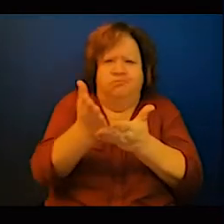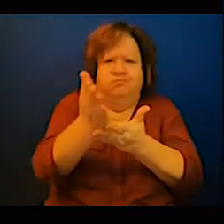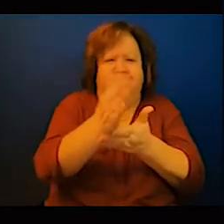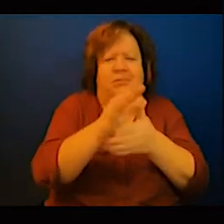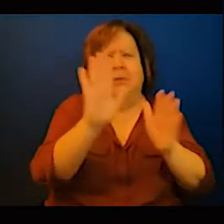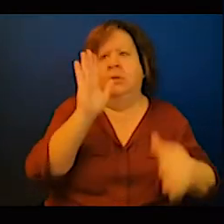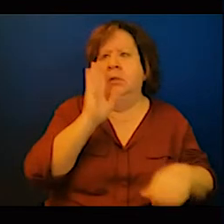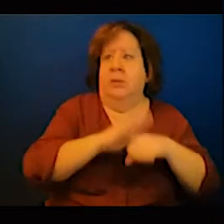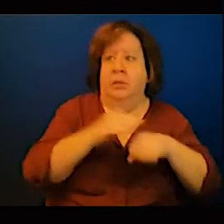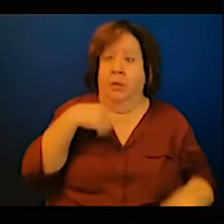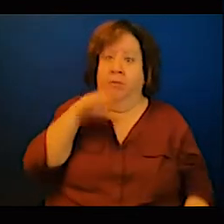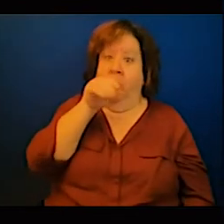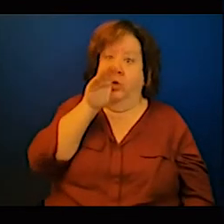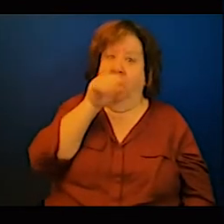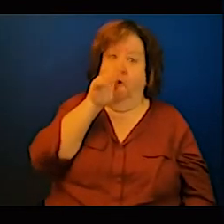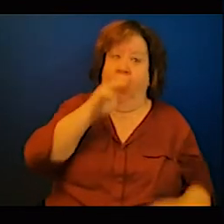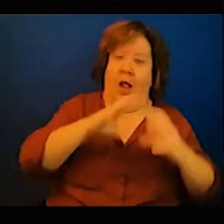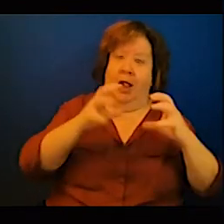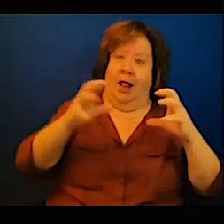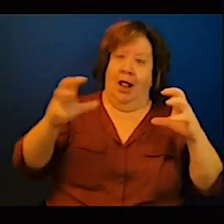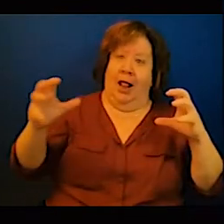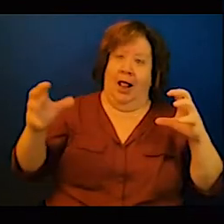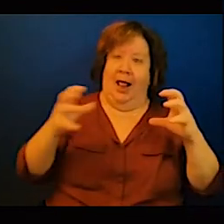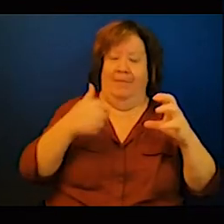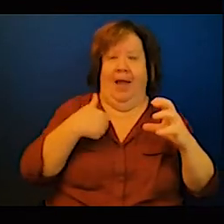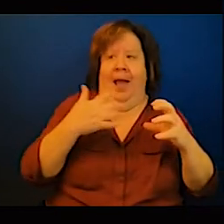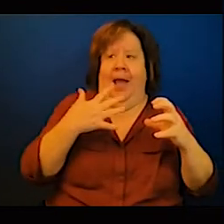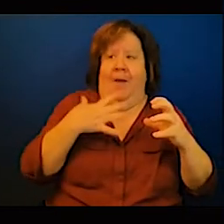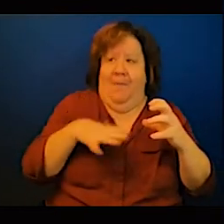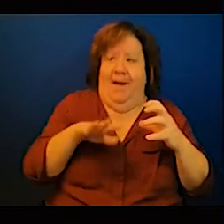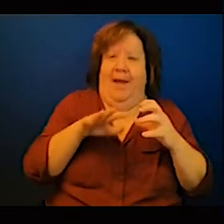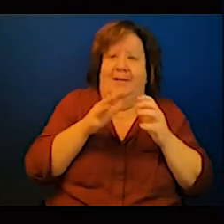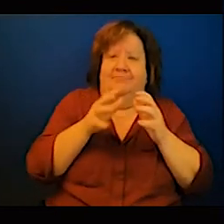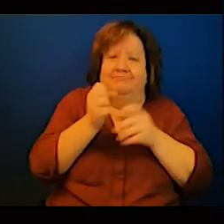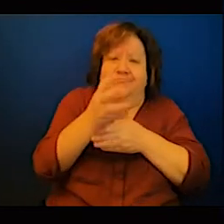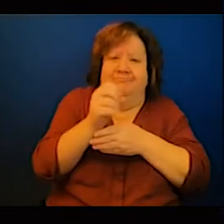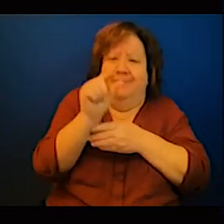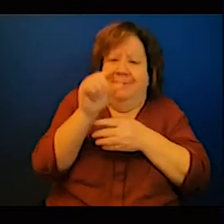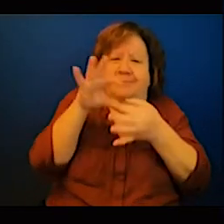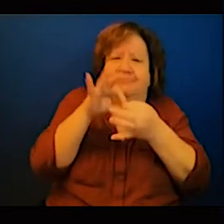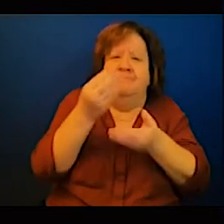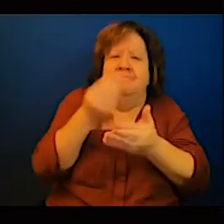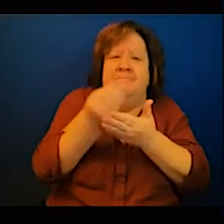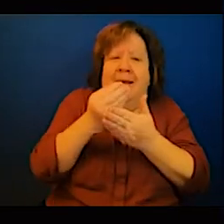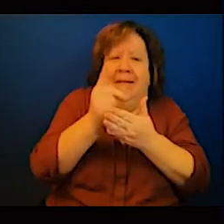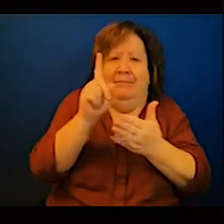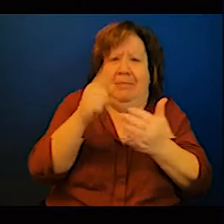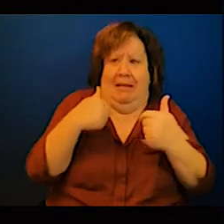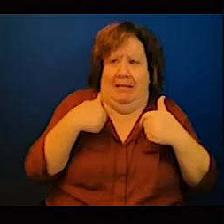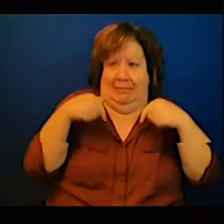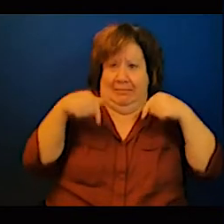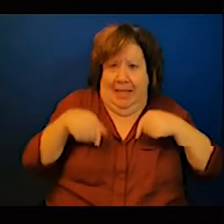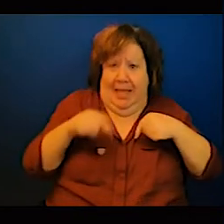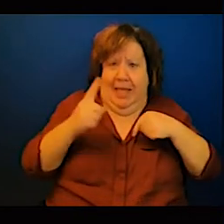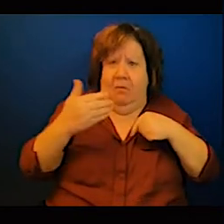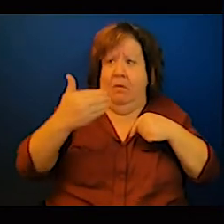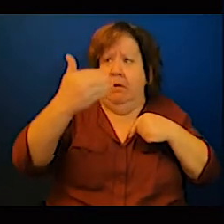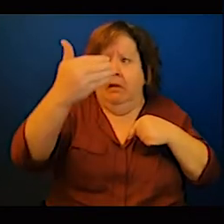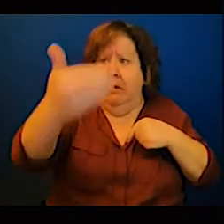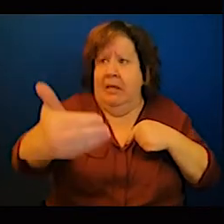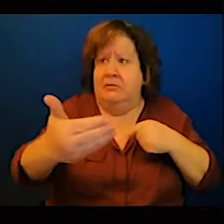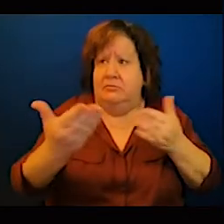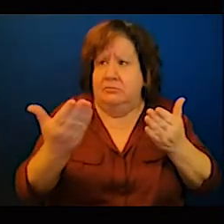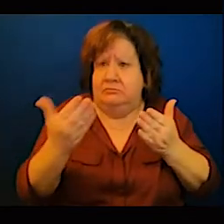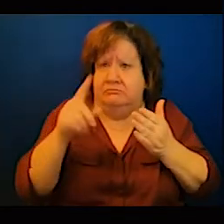wait and talk later. Yeah, we can come into the financing part a bit later.